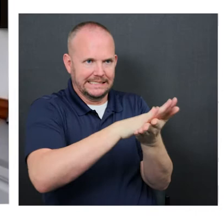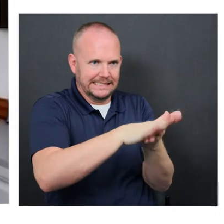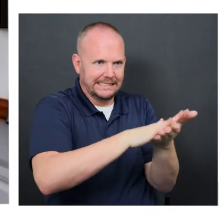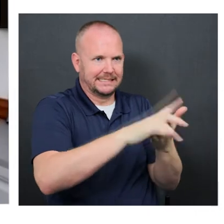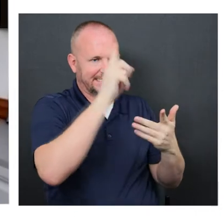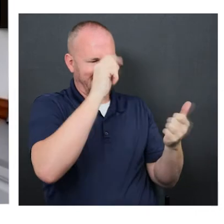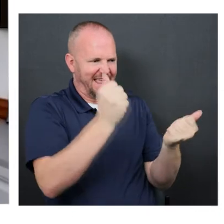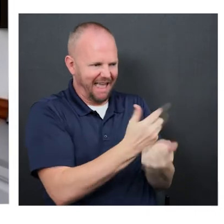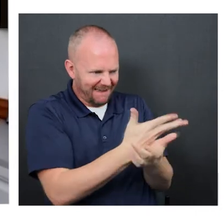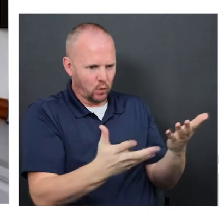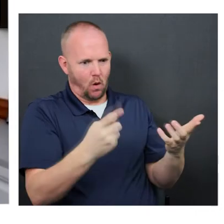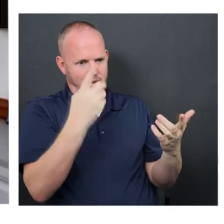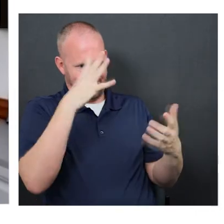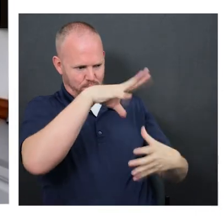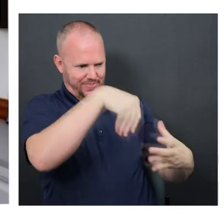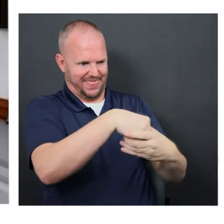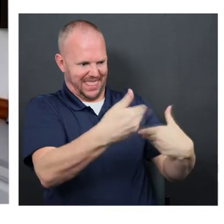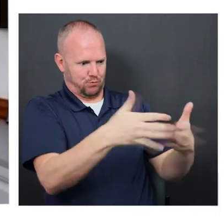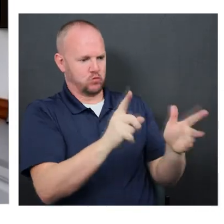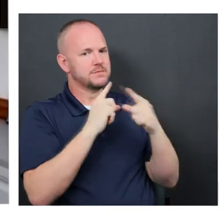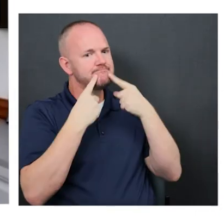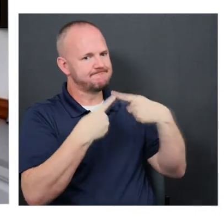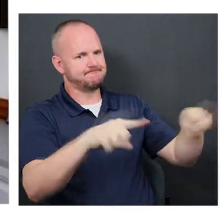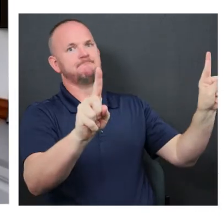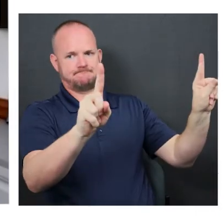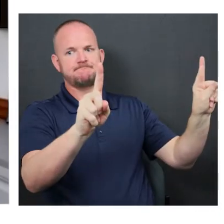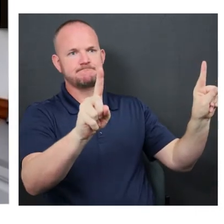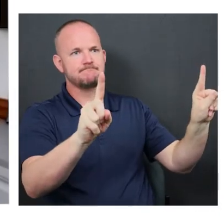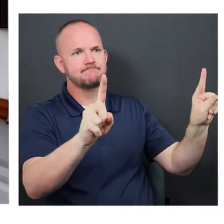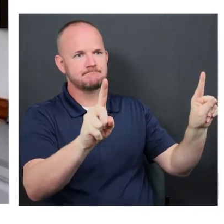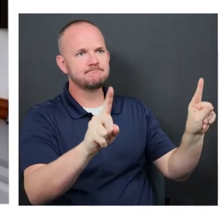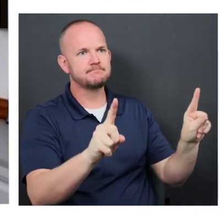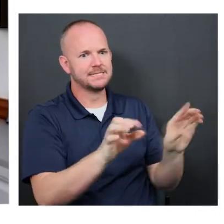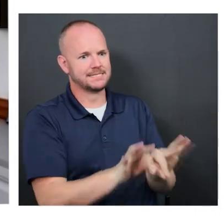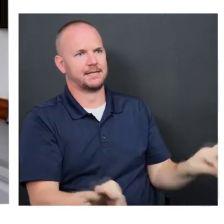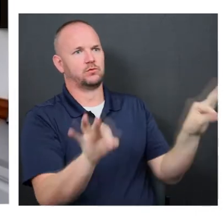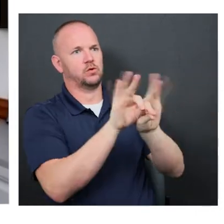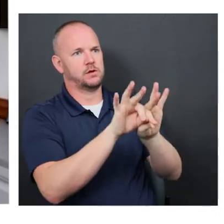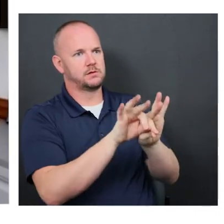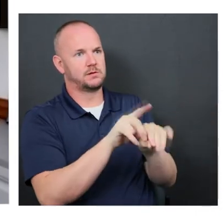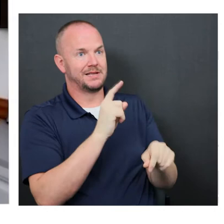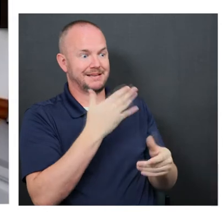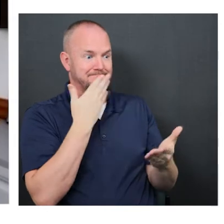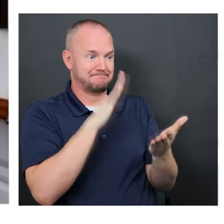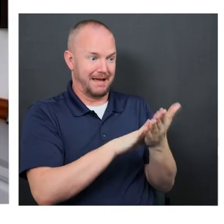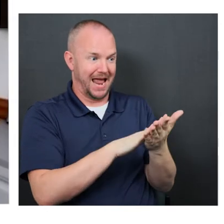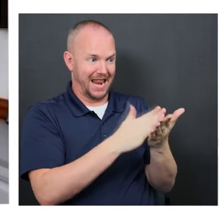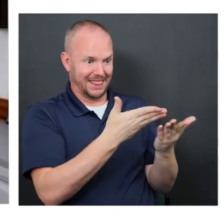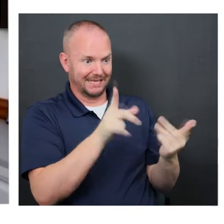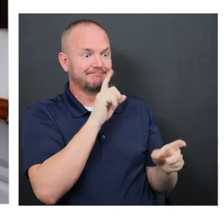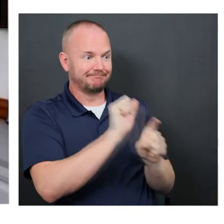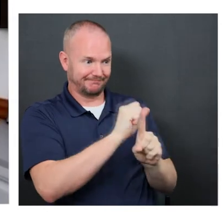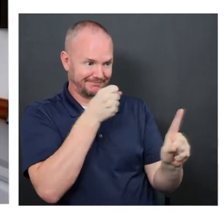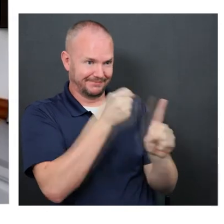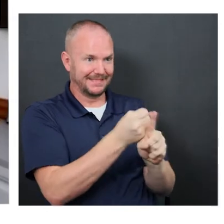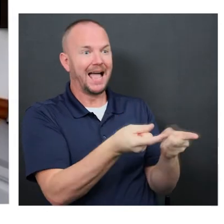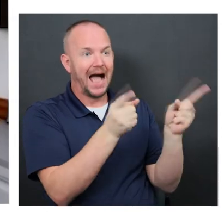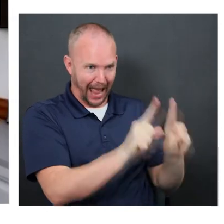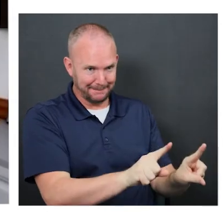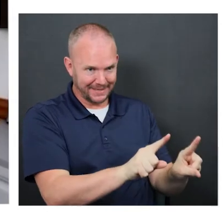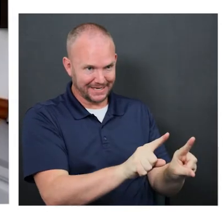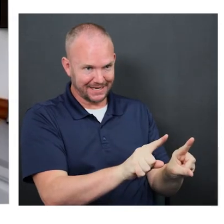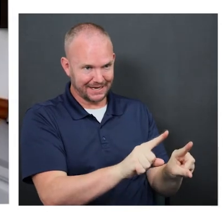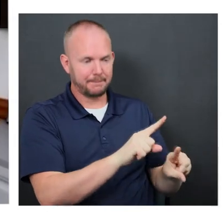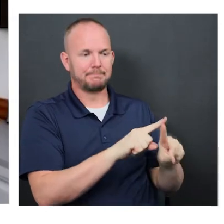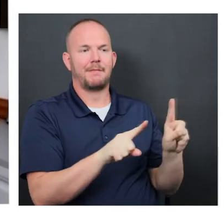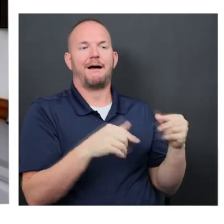everybody's such an essential component of the success of this, right? But you know, it's true when, when bad things happen, usually